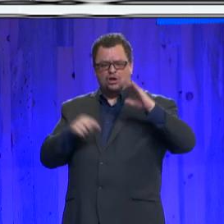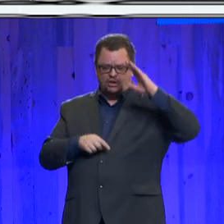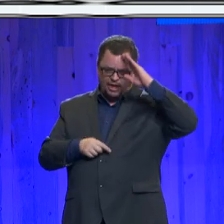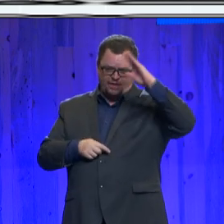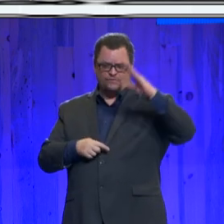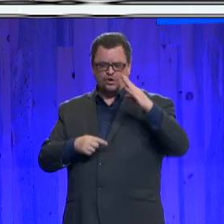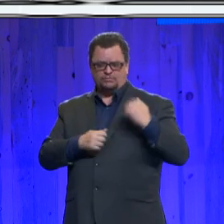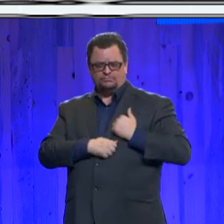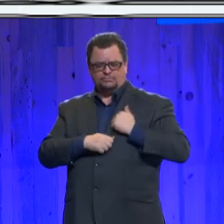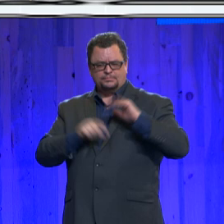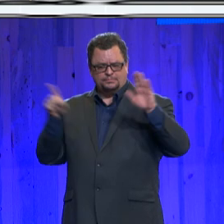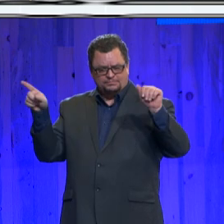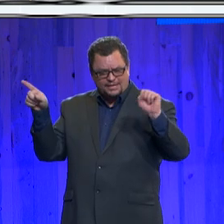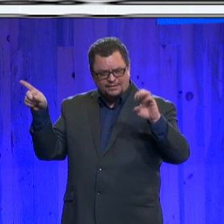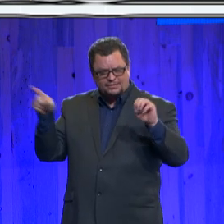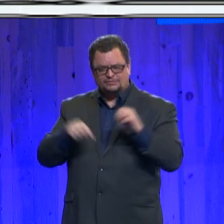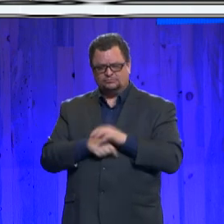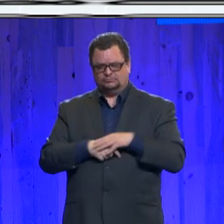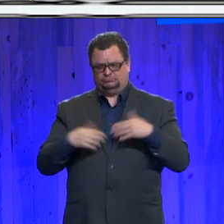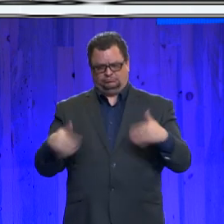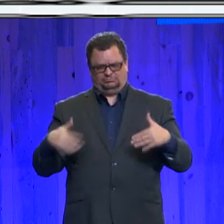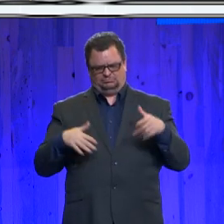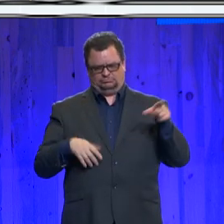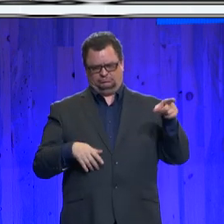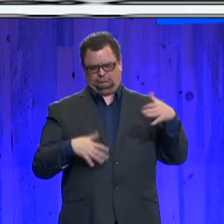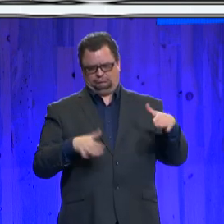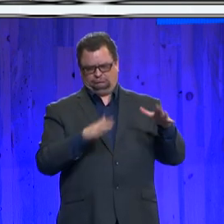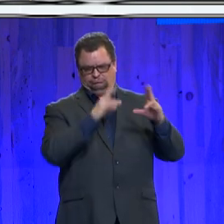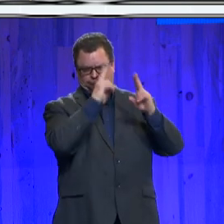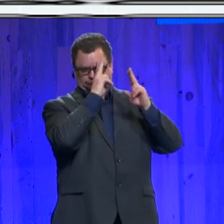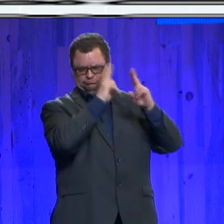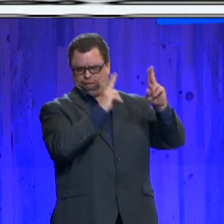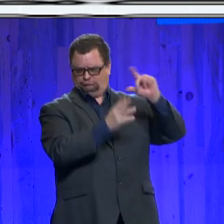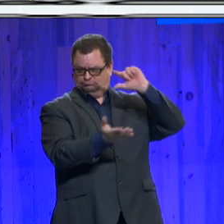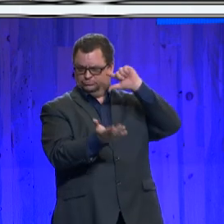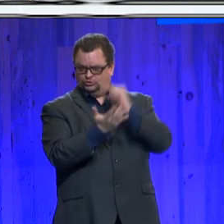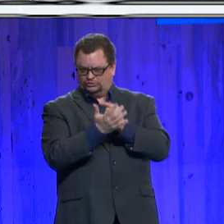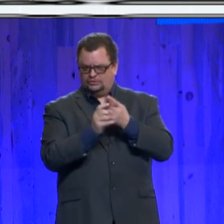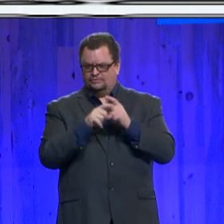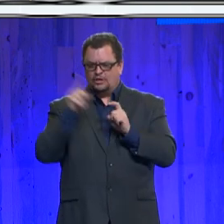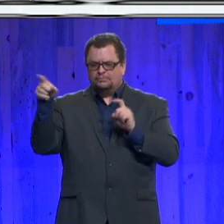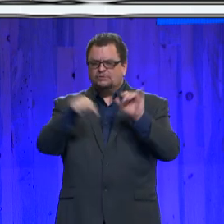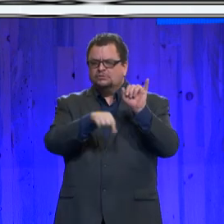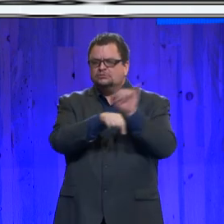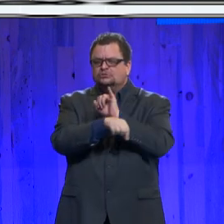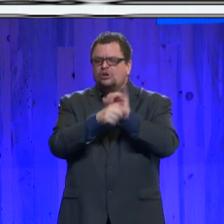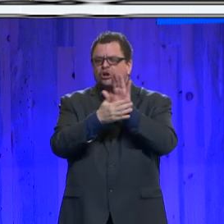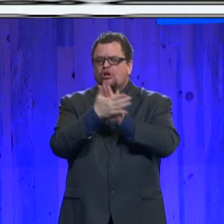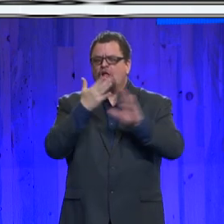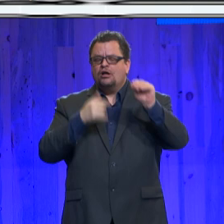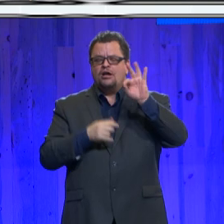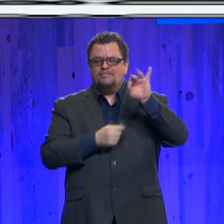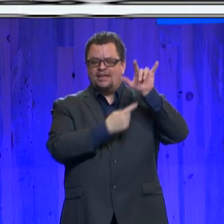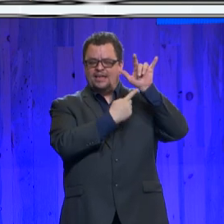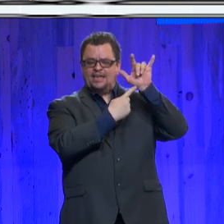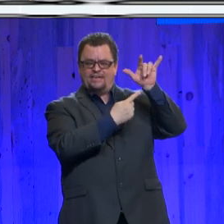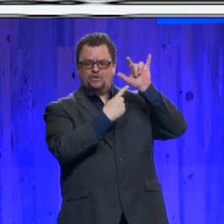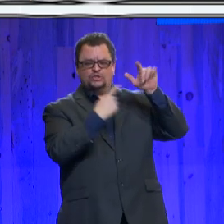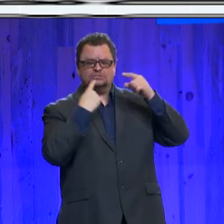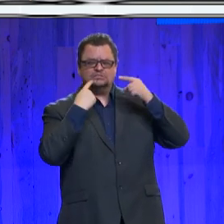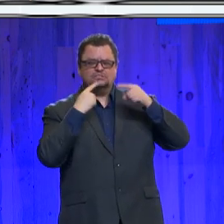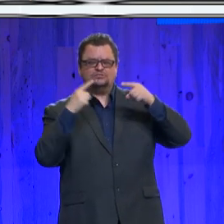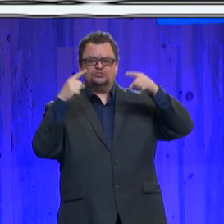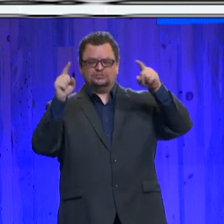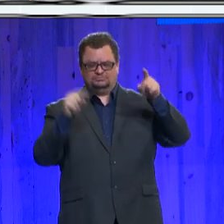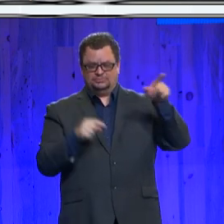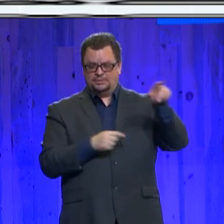Vanderwerp is a distinguished graduate from the Industrial College of the Air Forces, achieving a master's